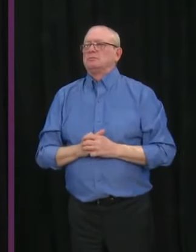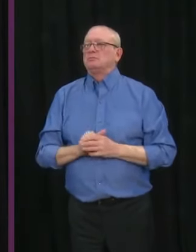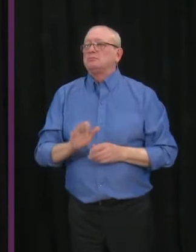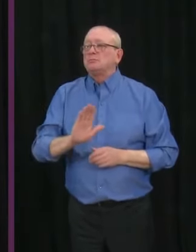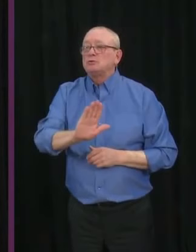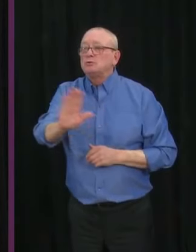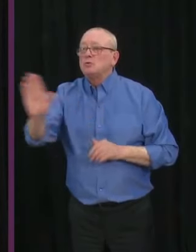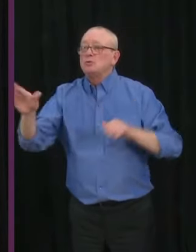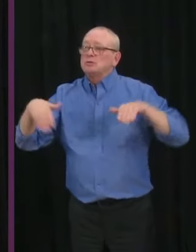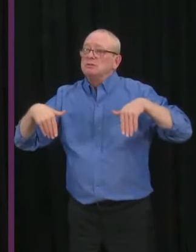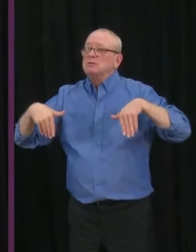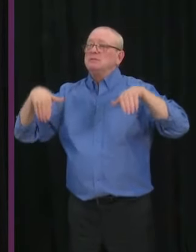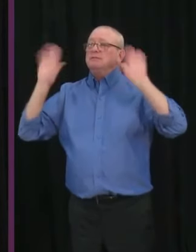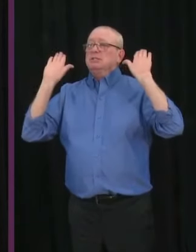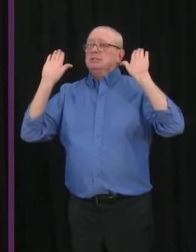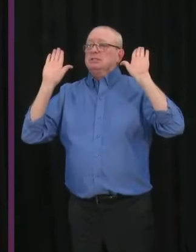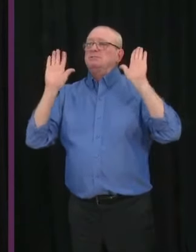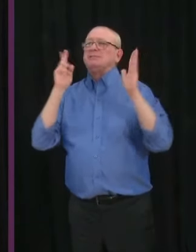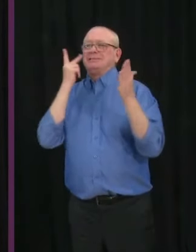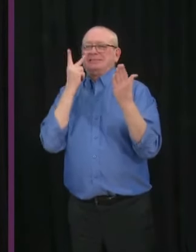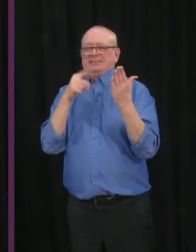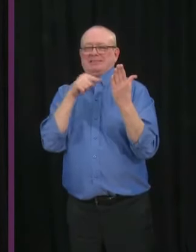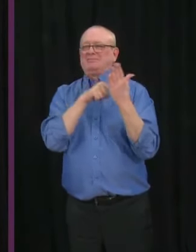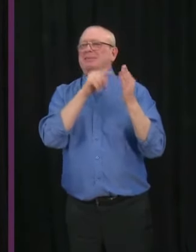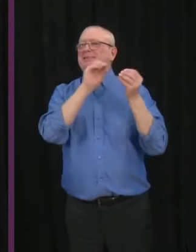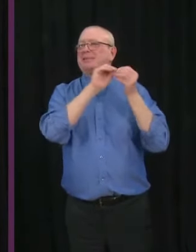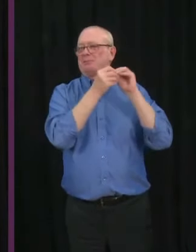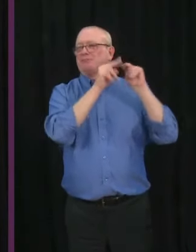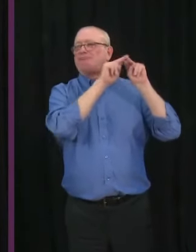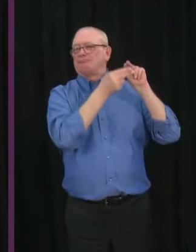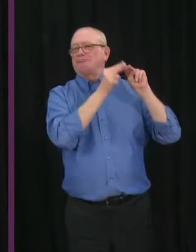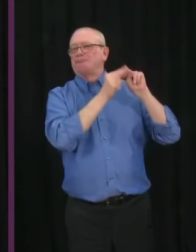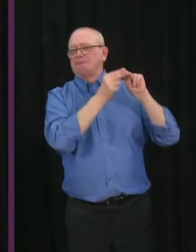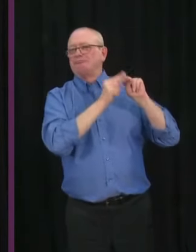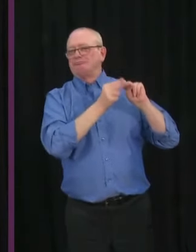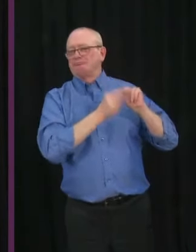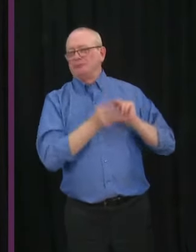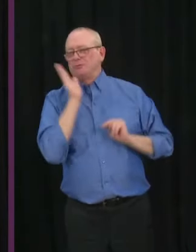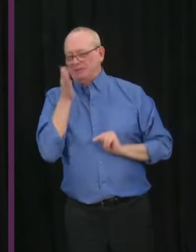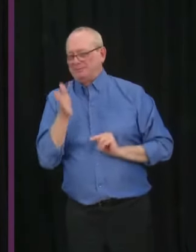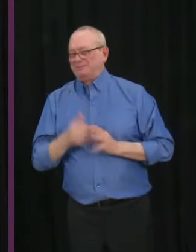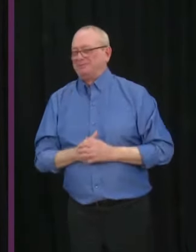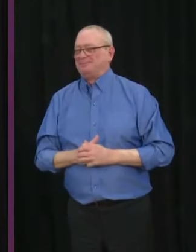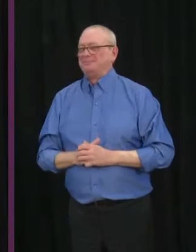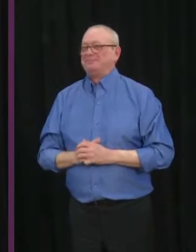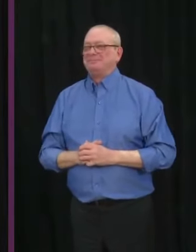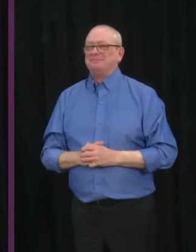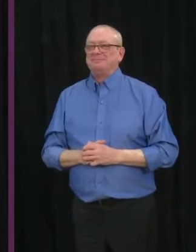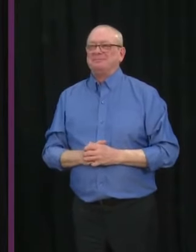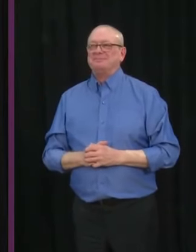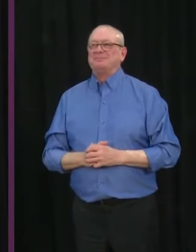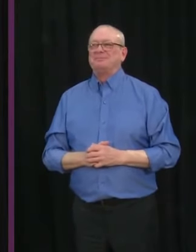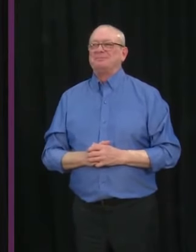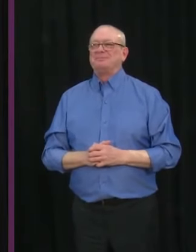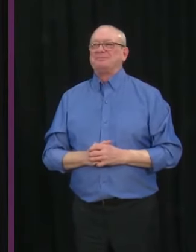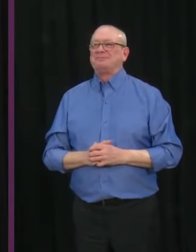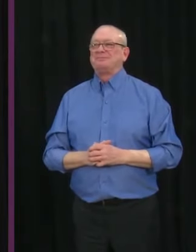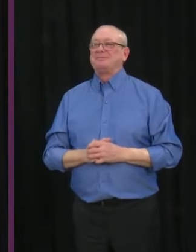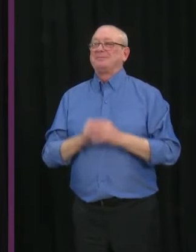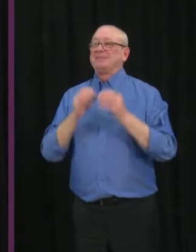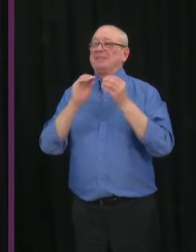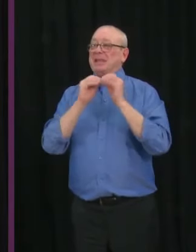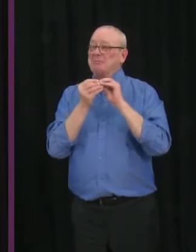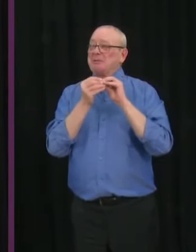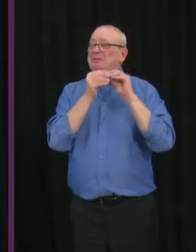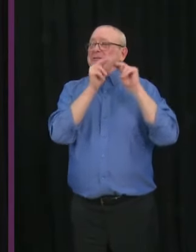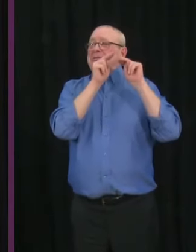reflected in the declining active case numbers that we are seeing. Although we've seen a small decline in case rates, and we